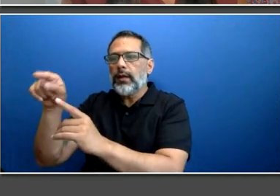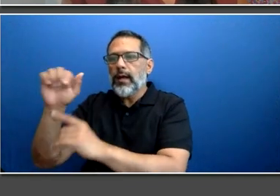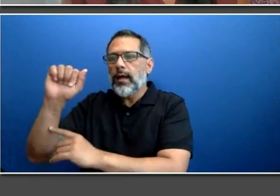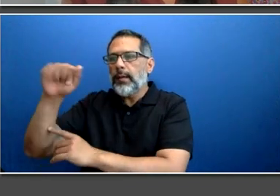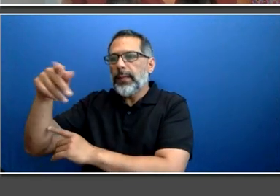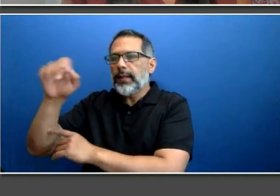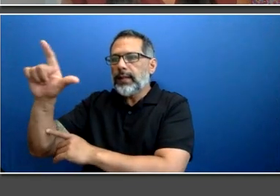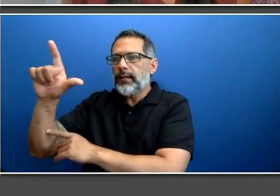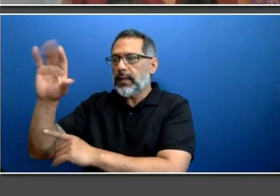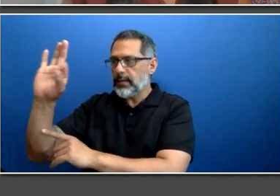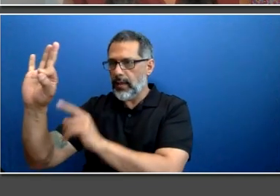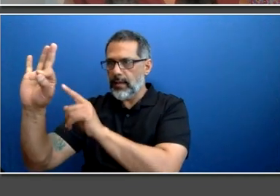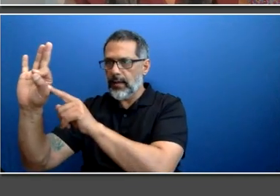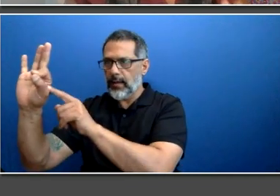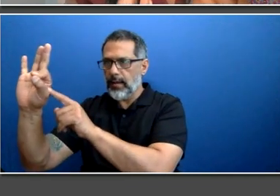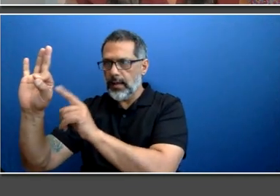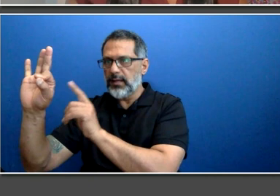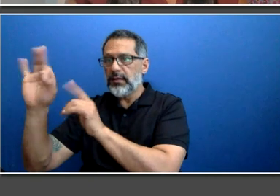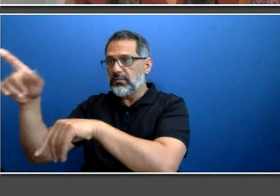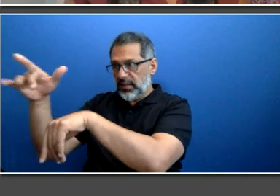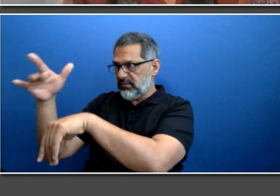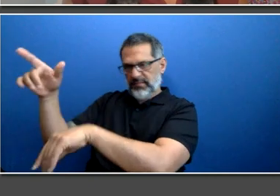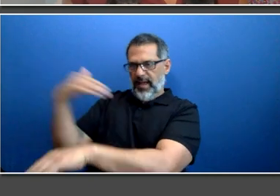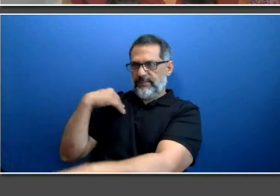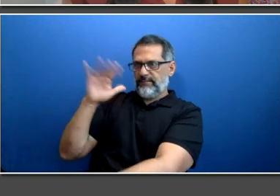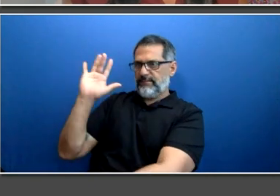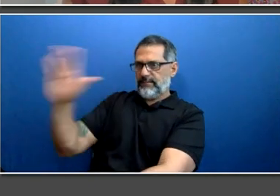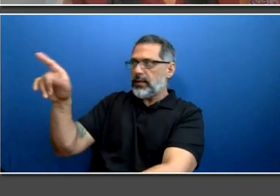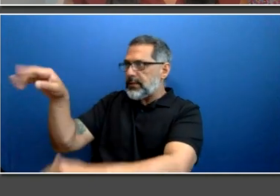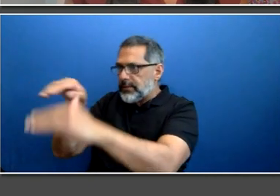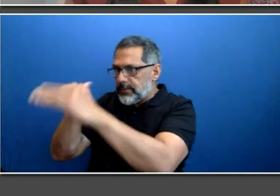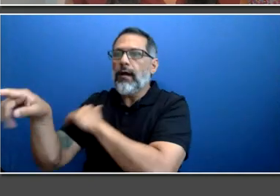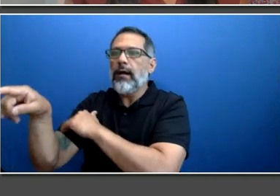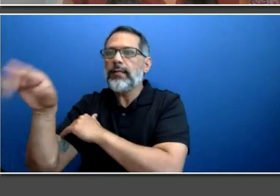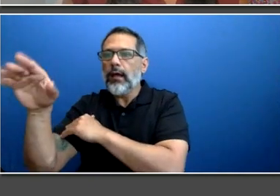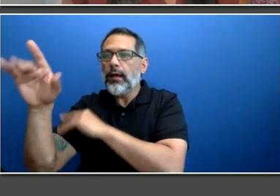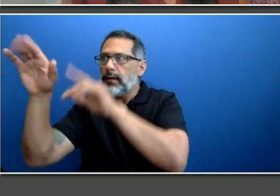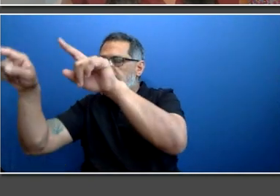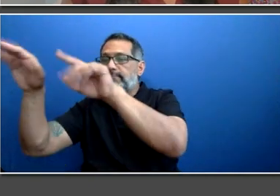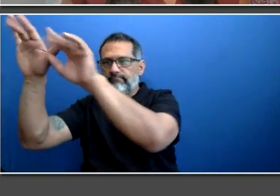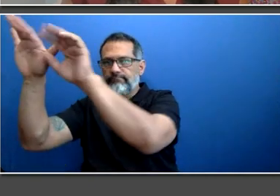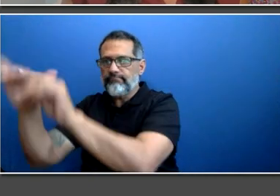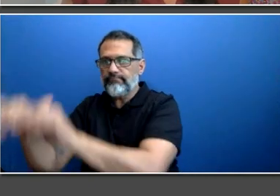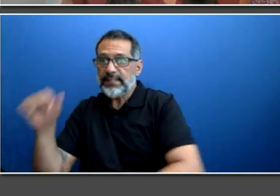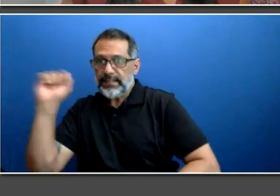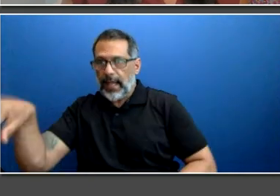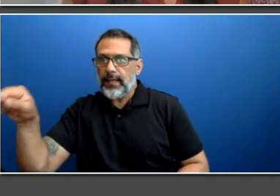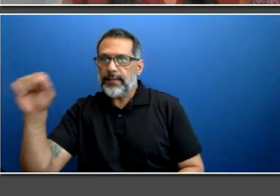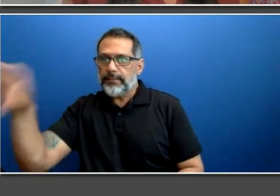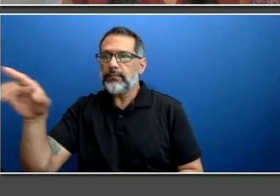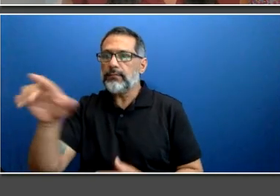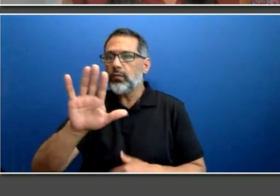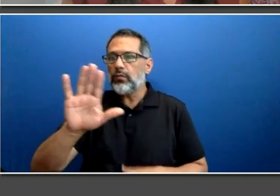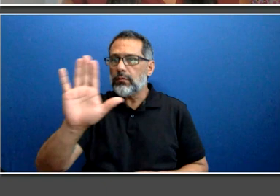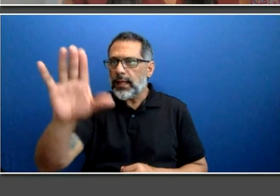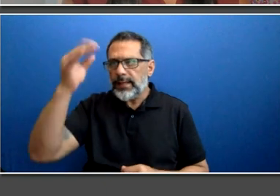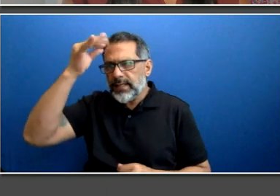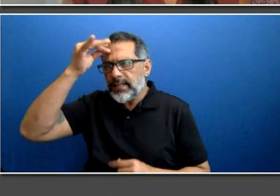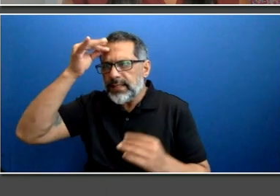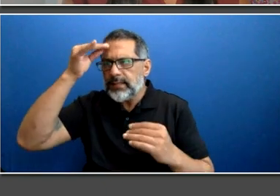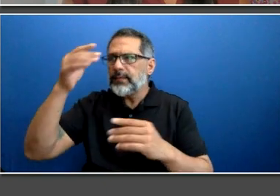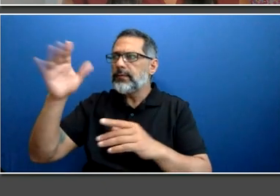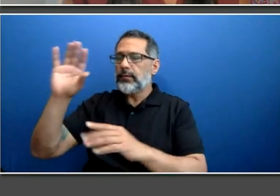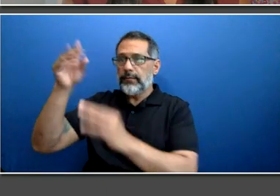sign in and you can do so. And again, it would assist the organization to move forward in attracting skilled, diverse